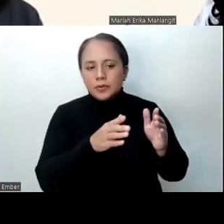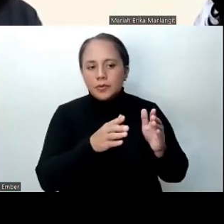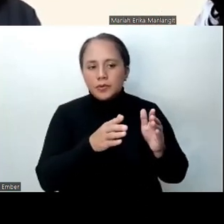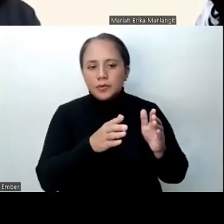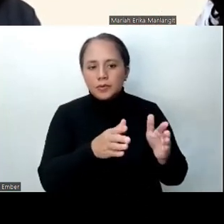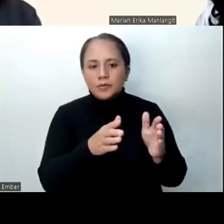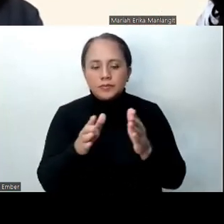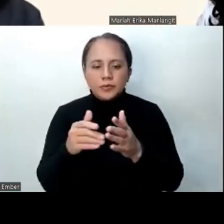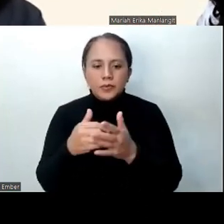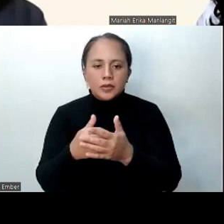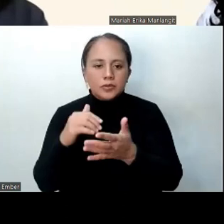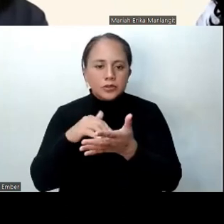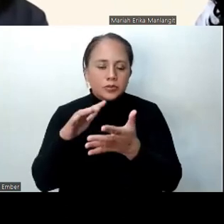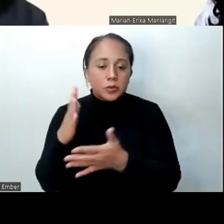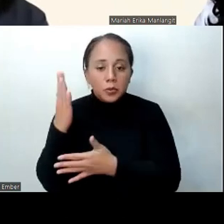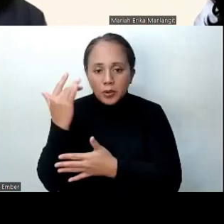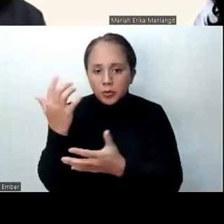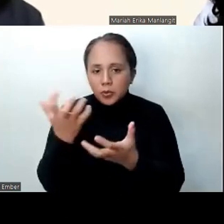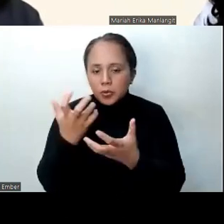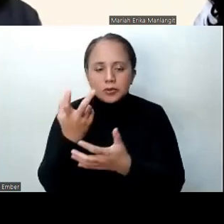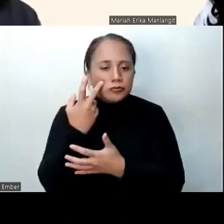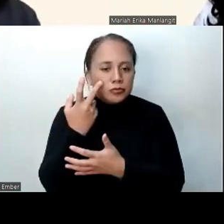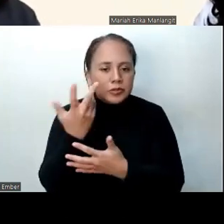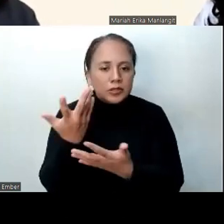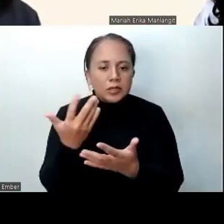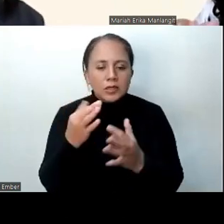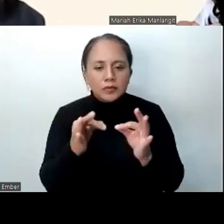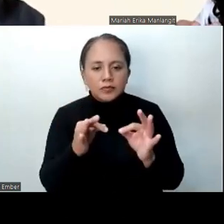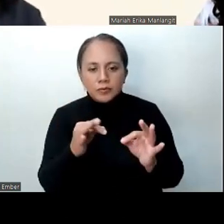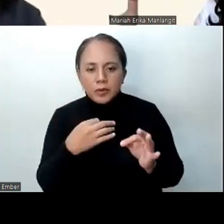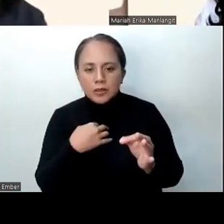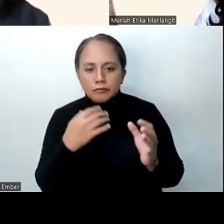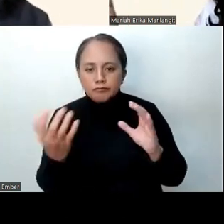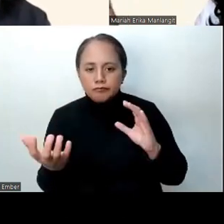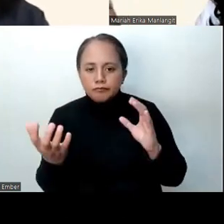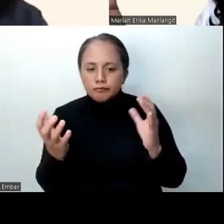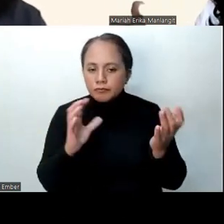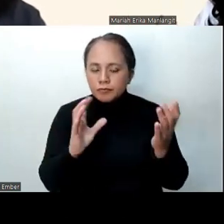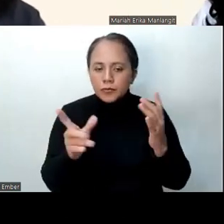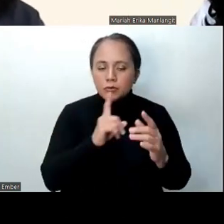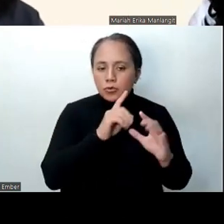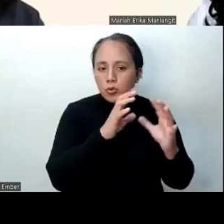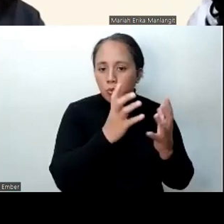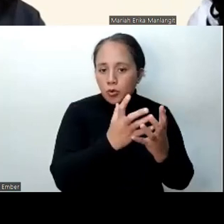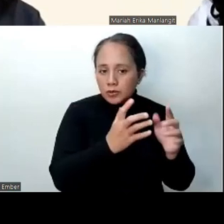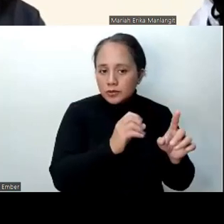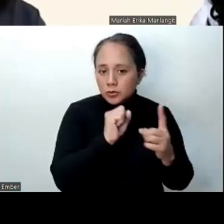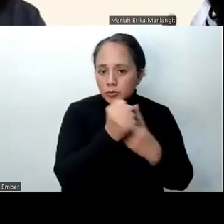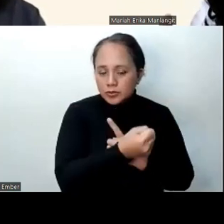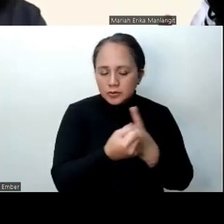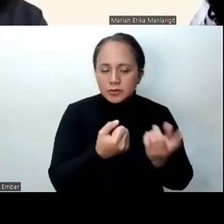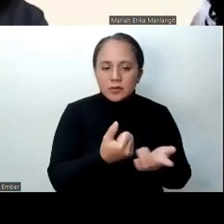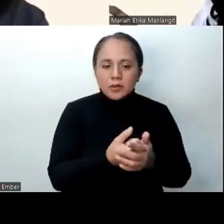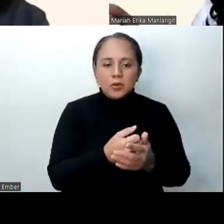on the students, because we wanted to see whether they would be comparable in the real world setting. So no